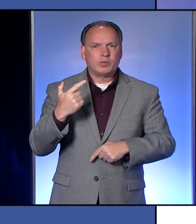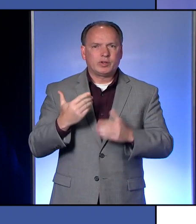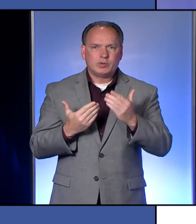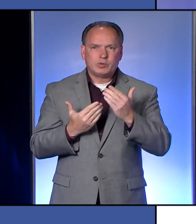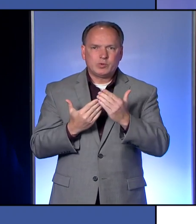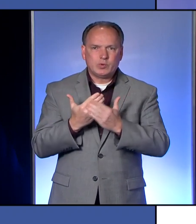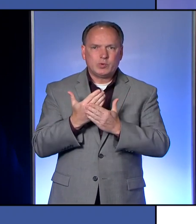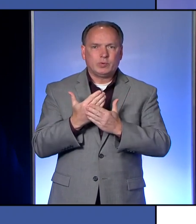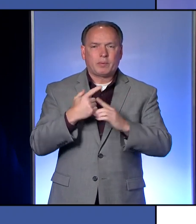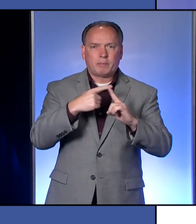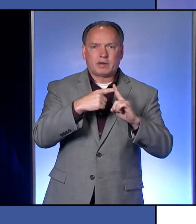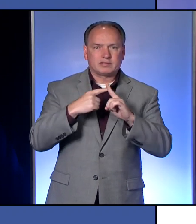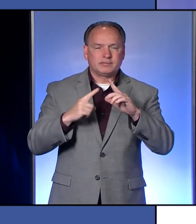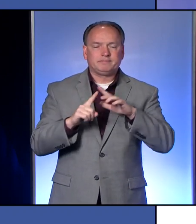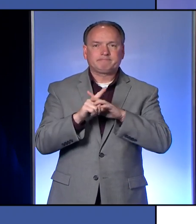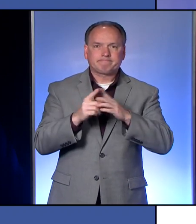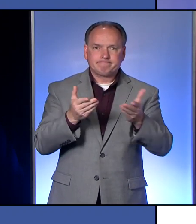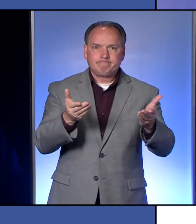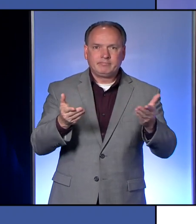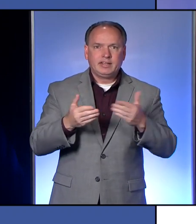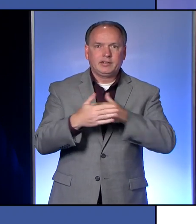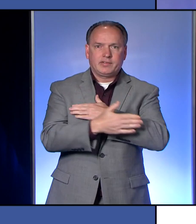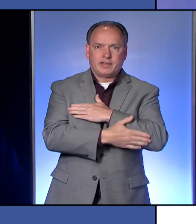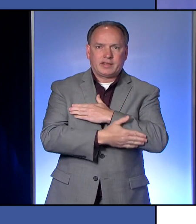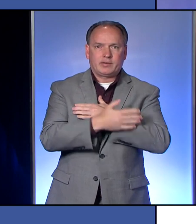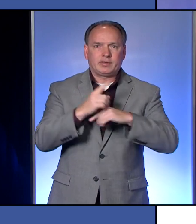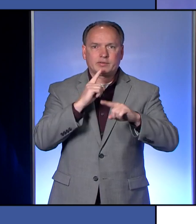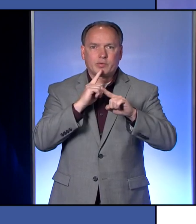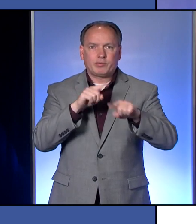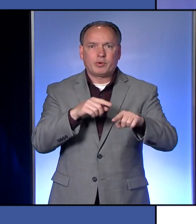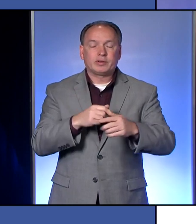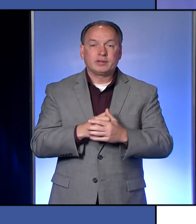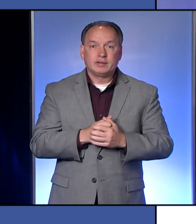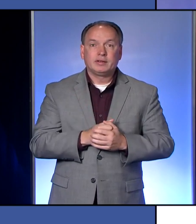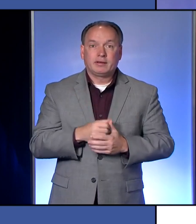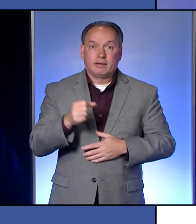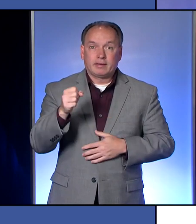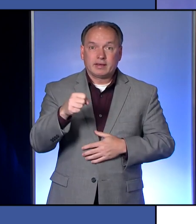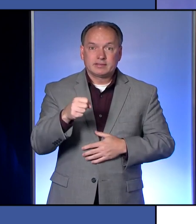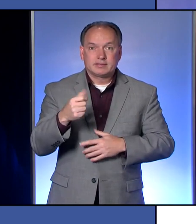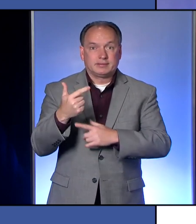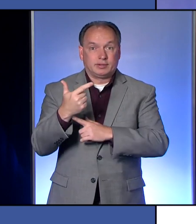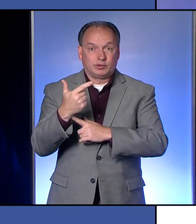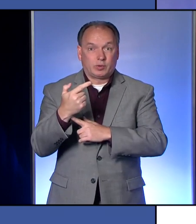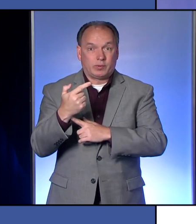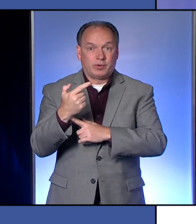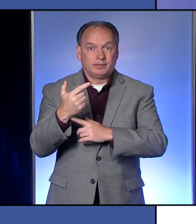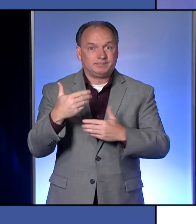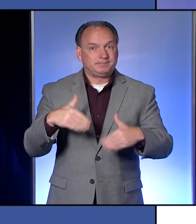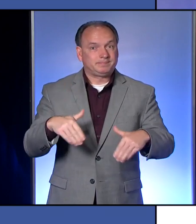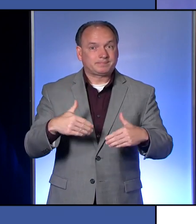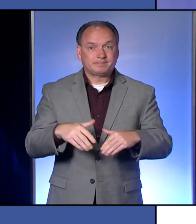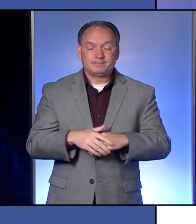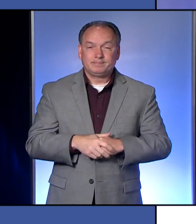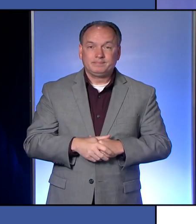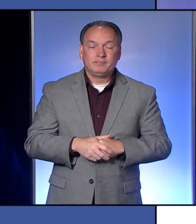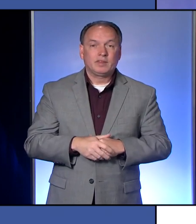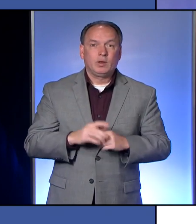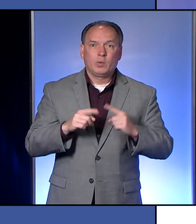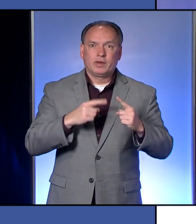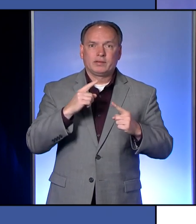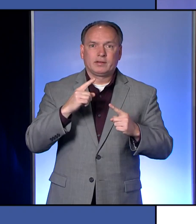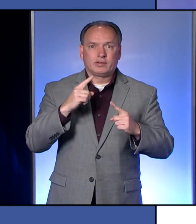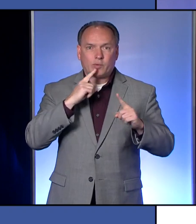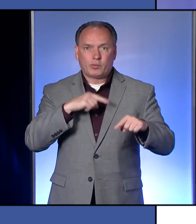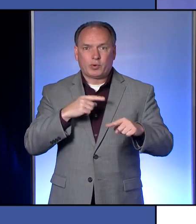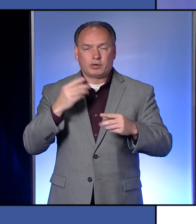COVID-19 in Erie County to report. Yes, I said 21. When the report came to